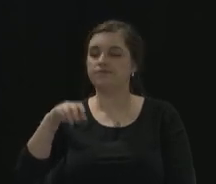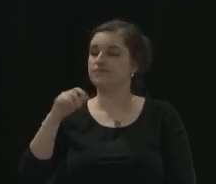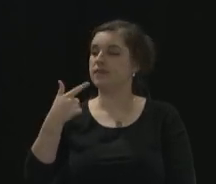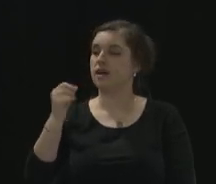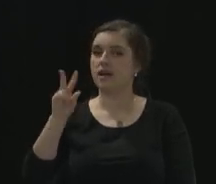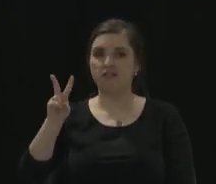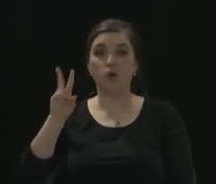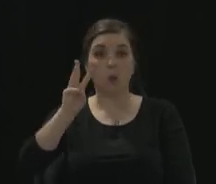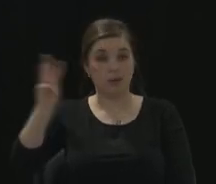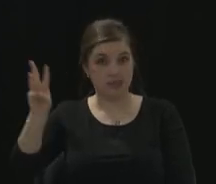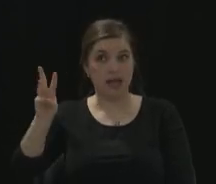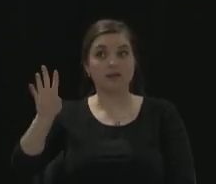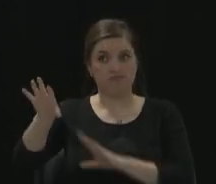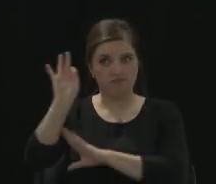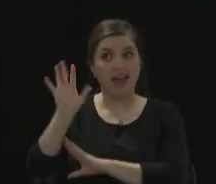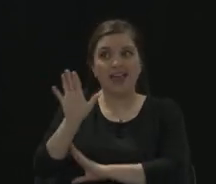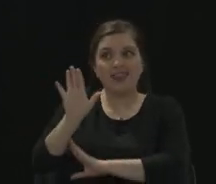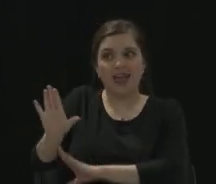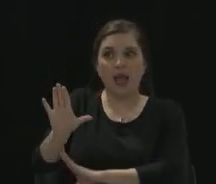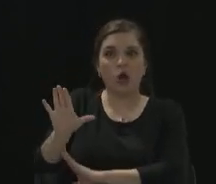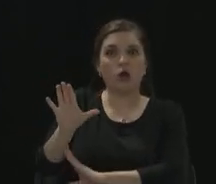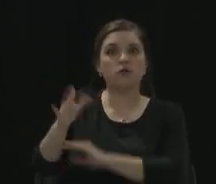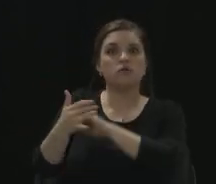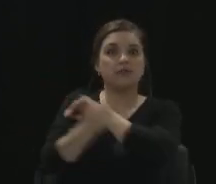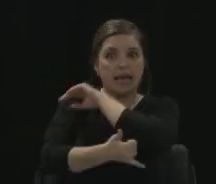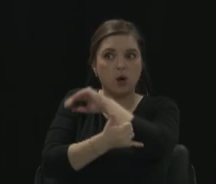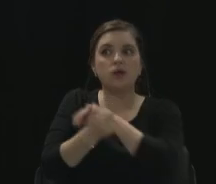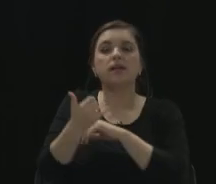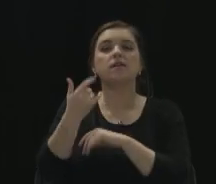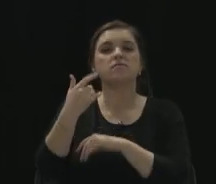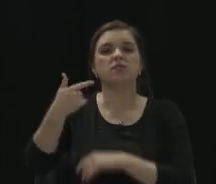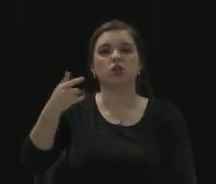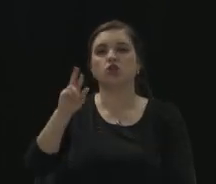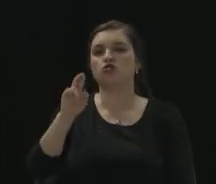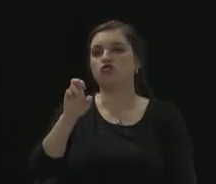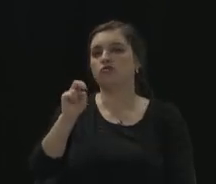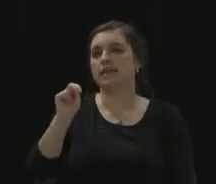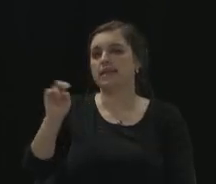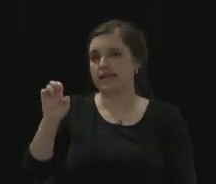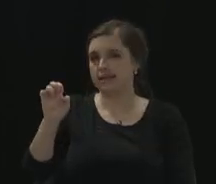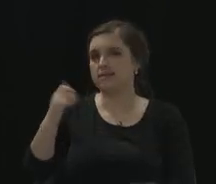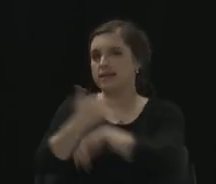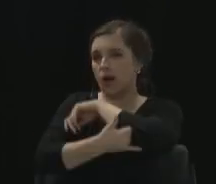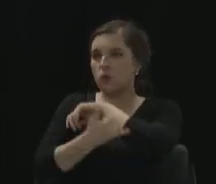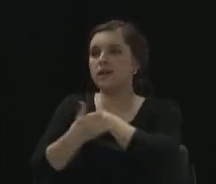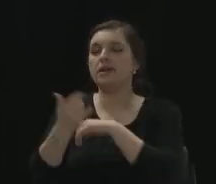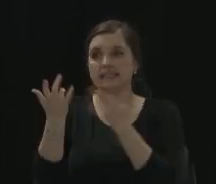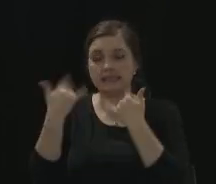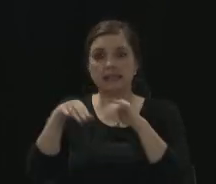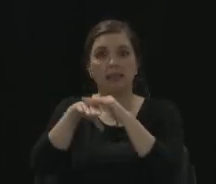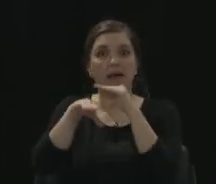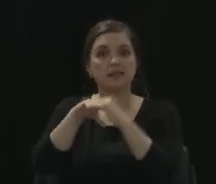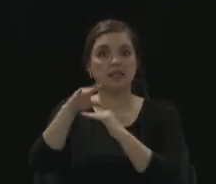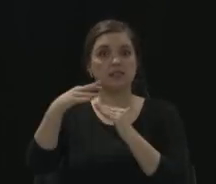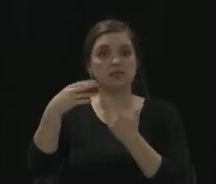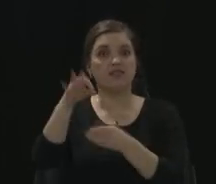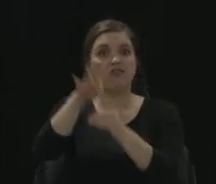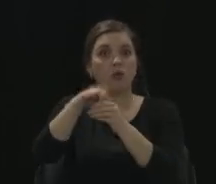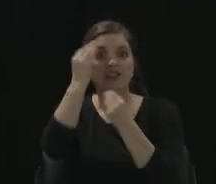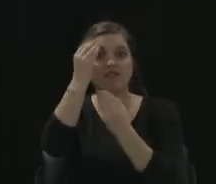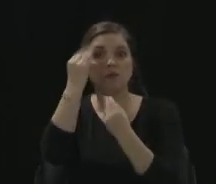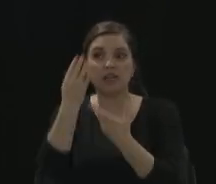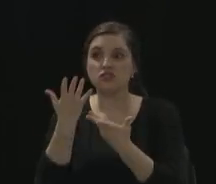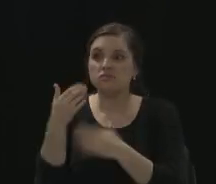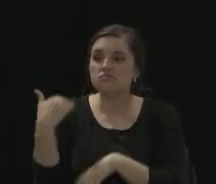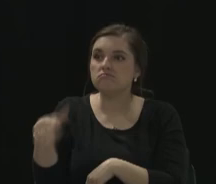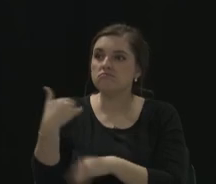access the information for Greene County specifically. Well, that's really helpful. I'm imagining that there could be other